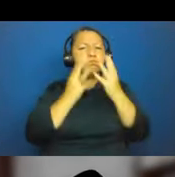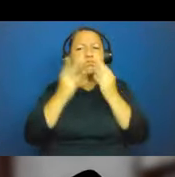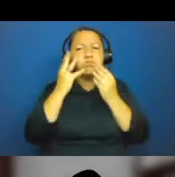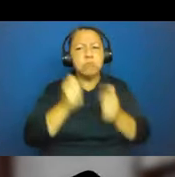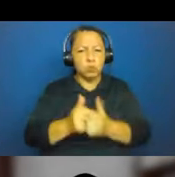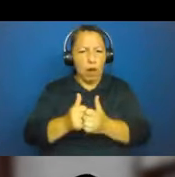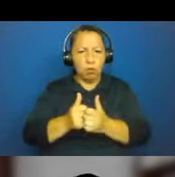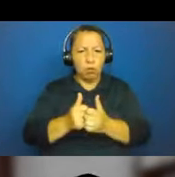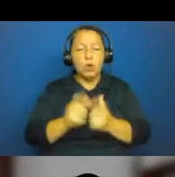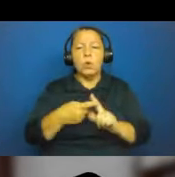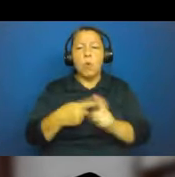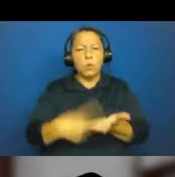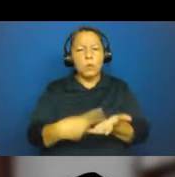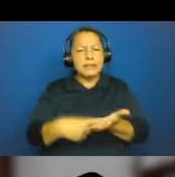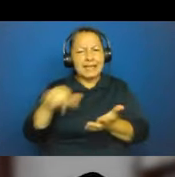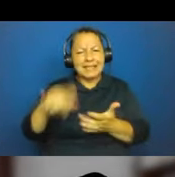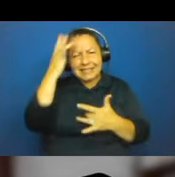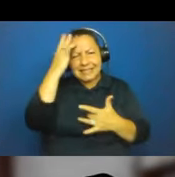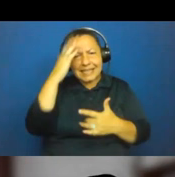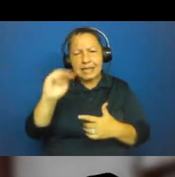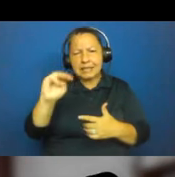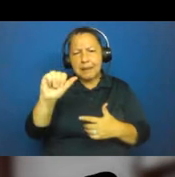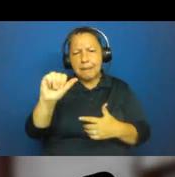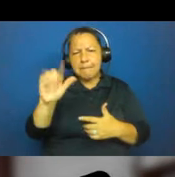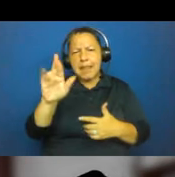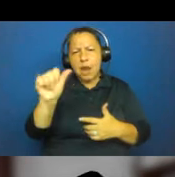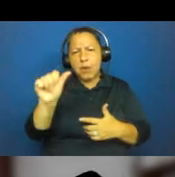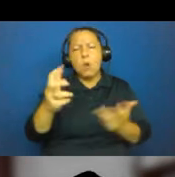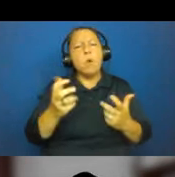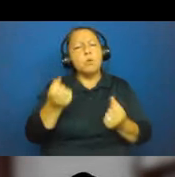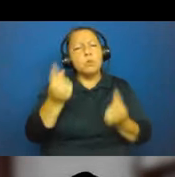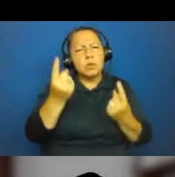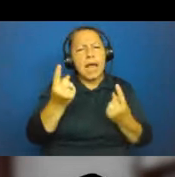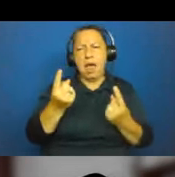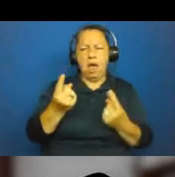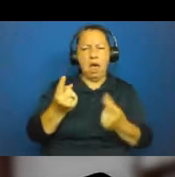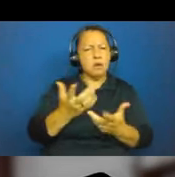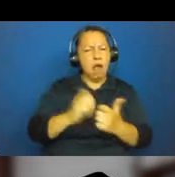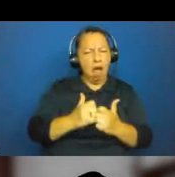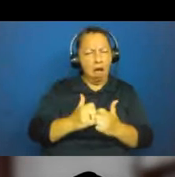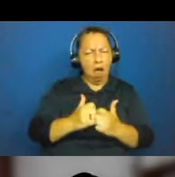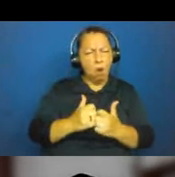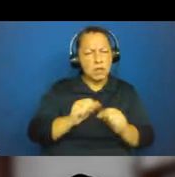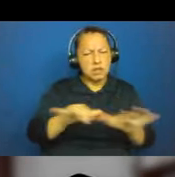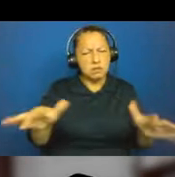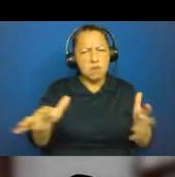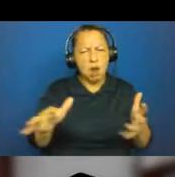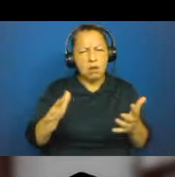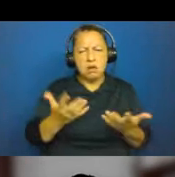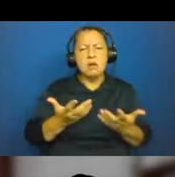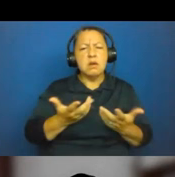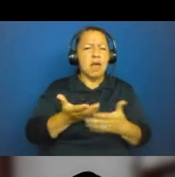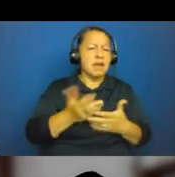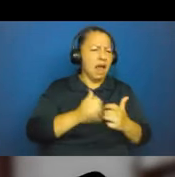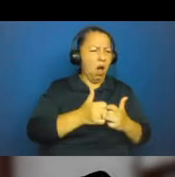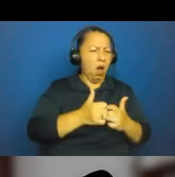want to understand what drives malaria. And we already understand that strong links exist between malaria and land use. But how has this changed